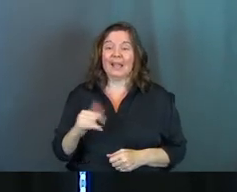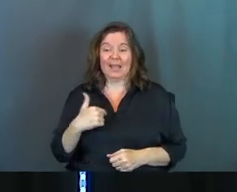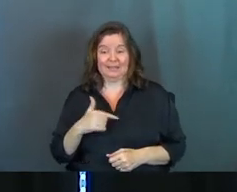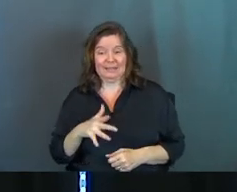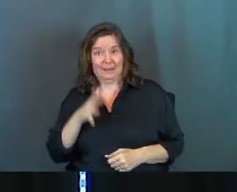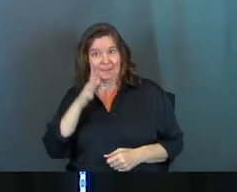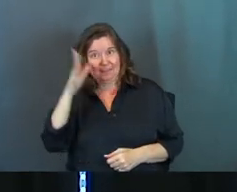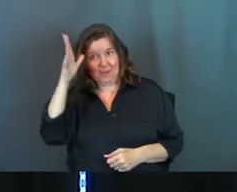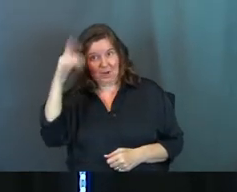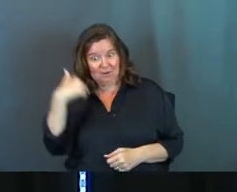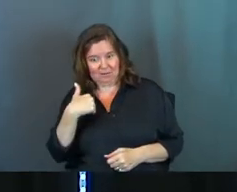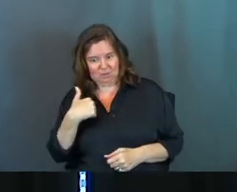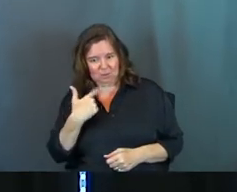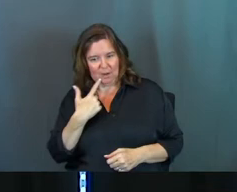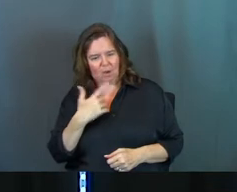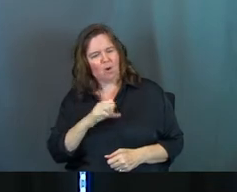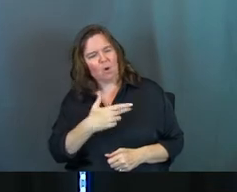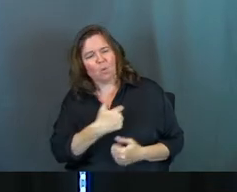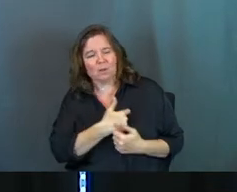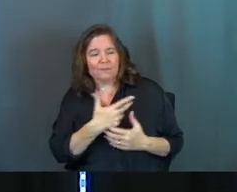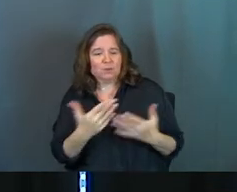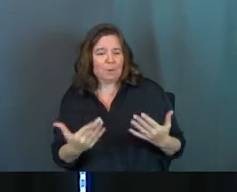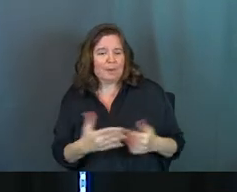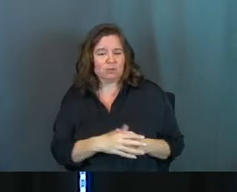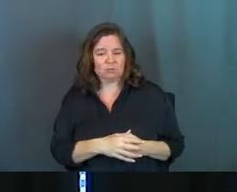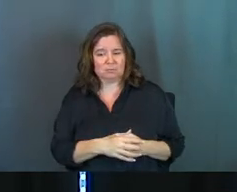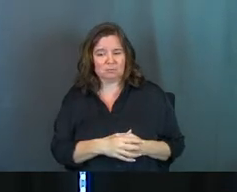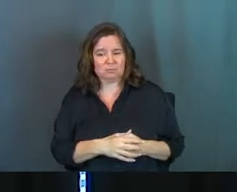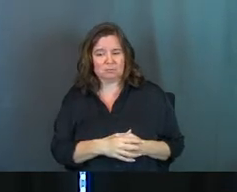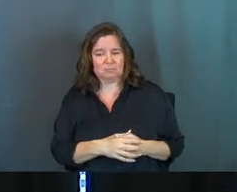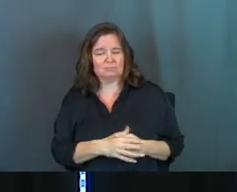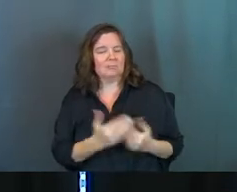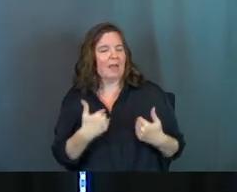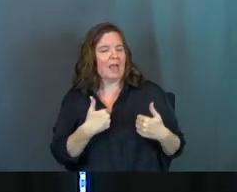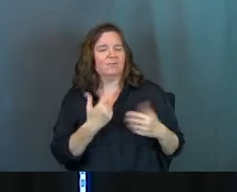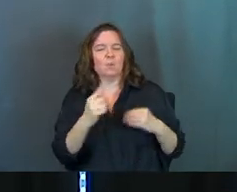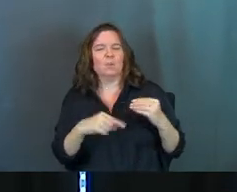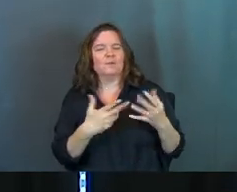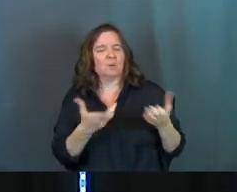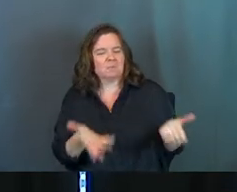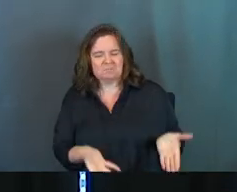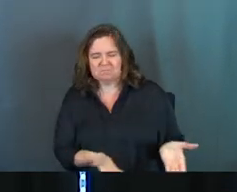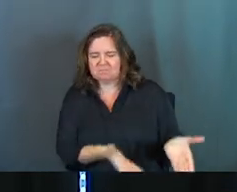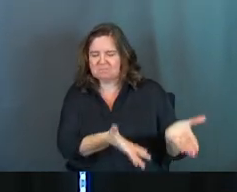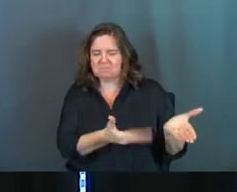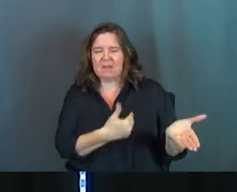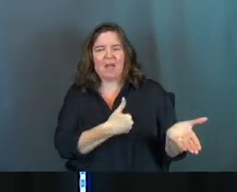their parent, should I just go, oh, well, you love it so much, have it whenever you want?